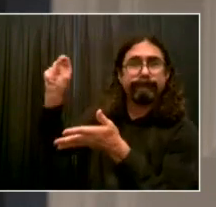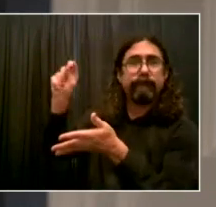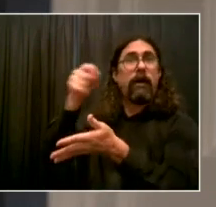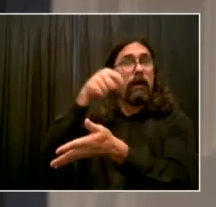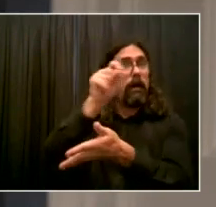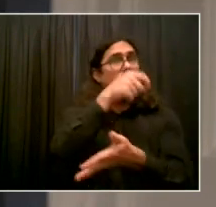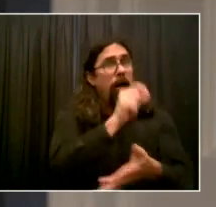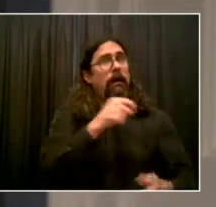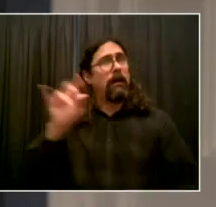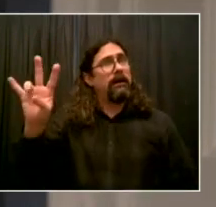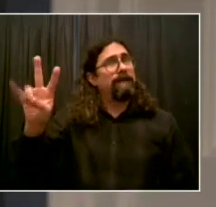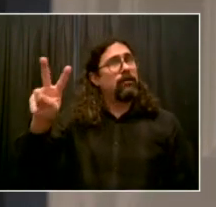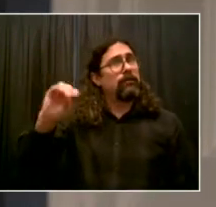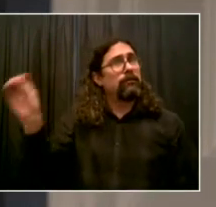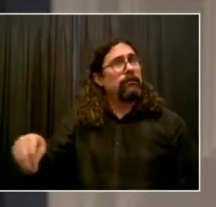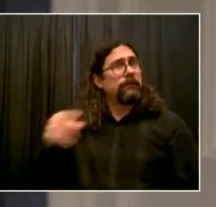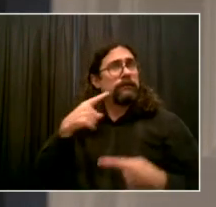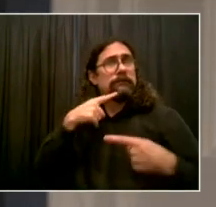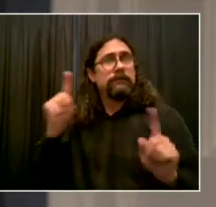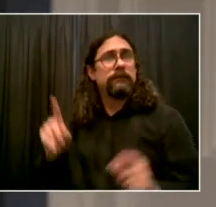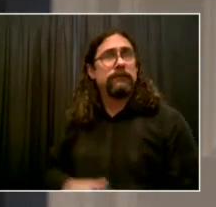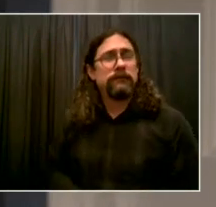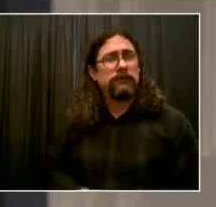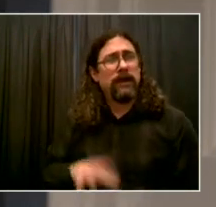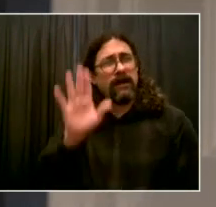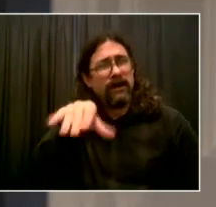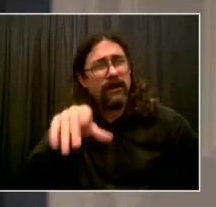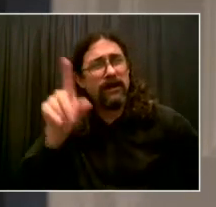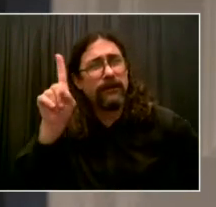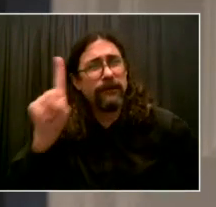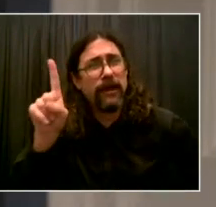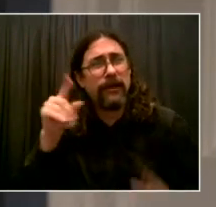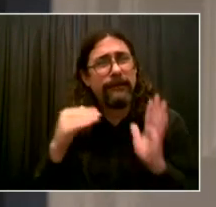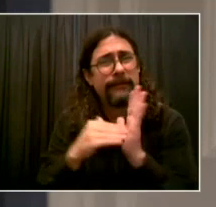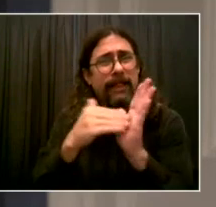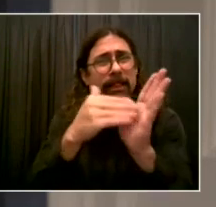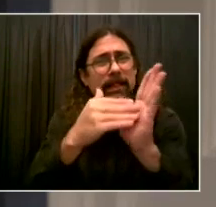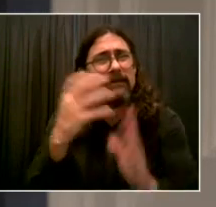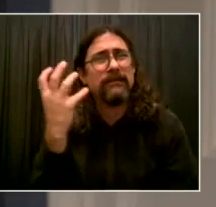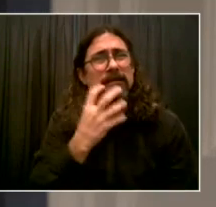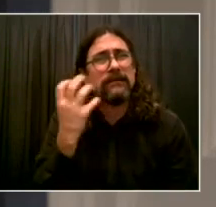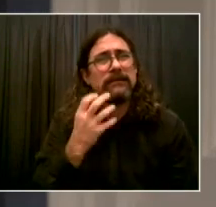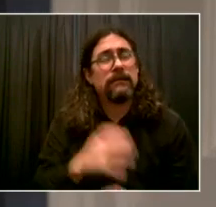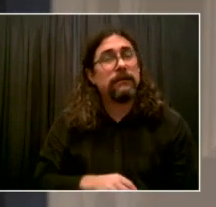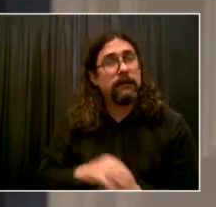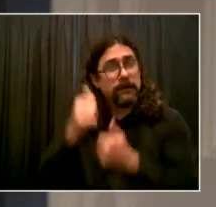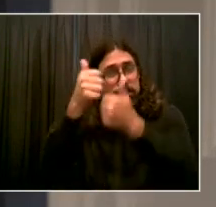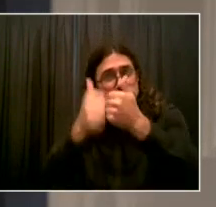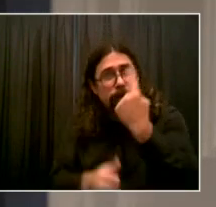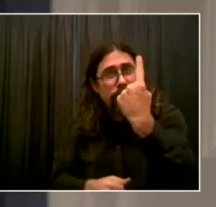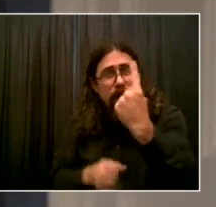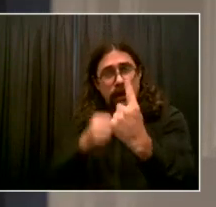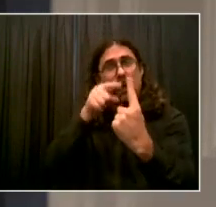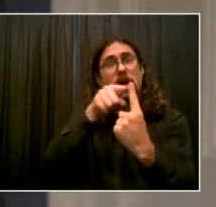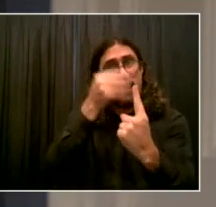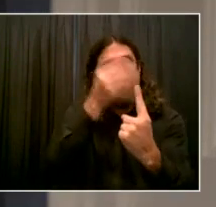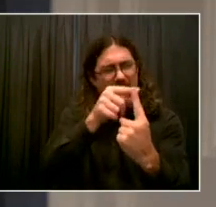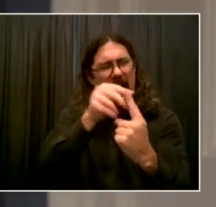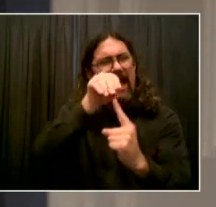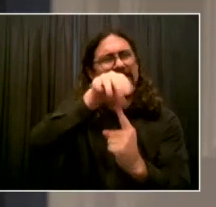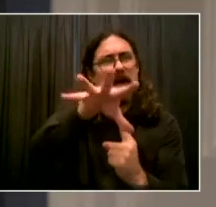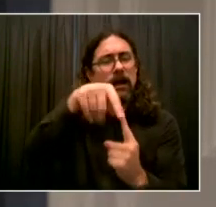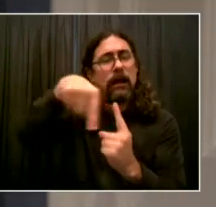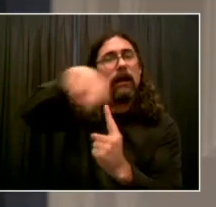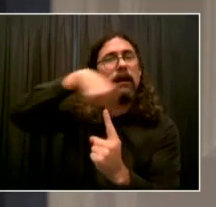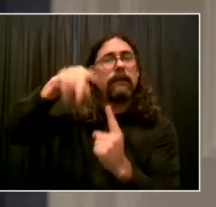to connect New Yorkers to critical resources, like our free hotel program, where you can come to definitively isolate or quarantine